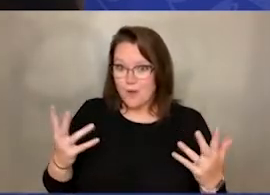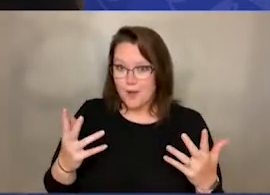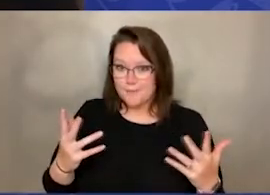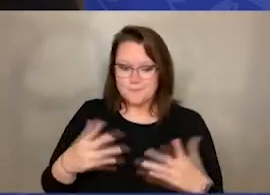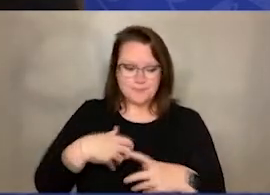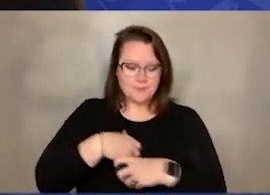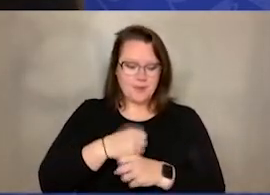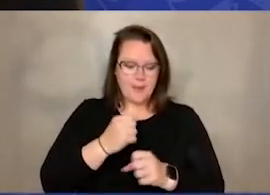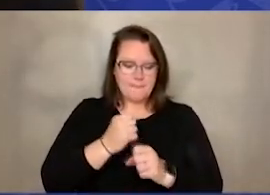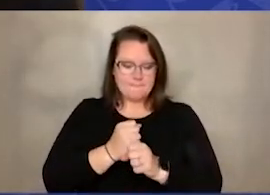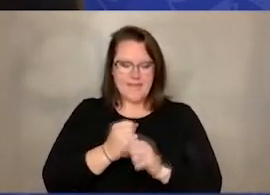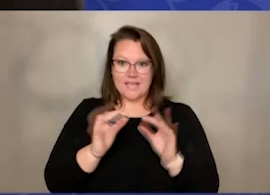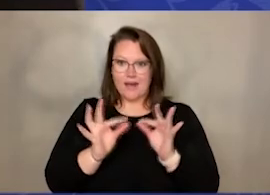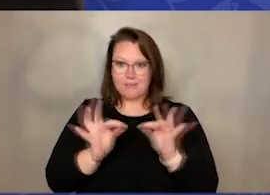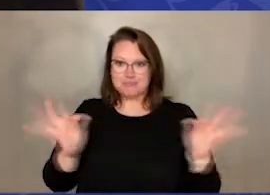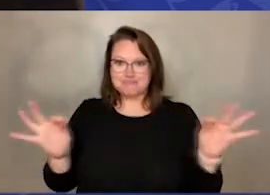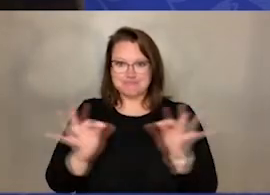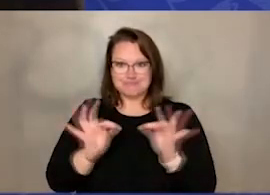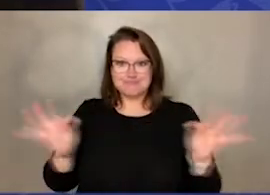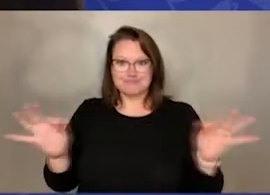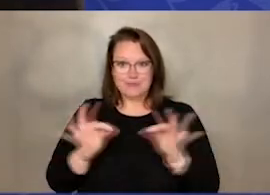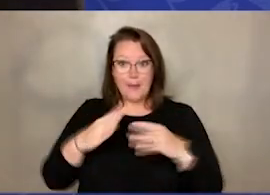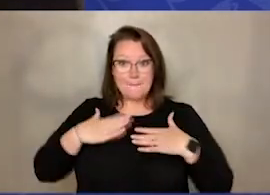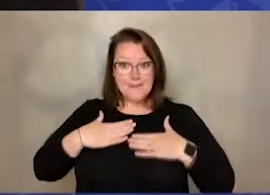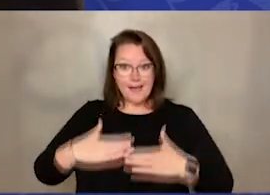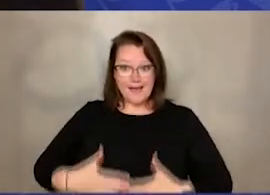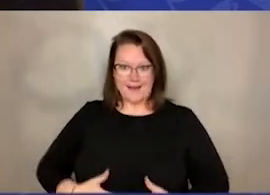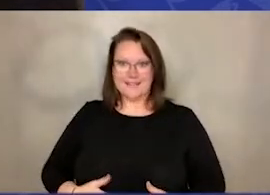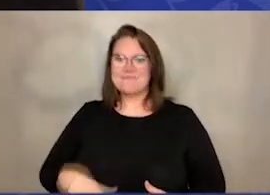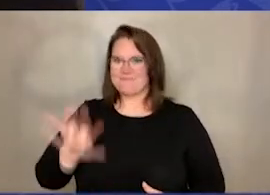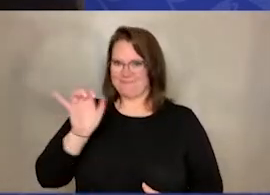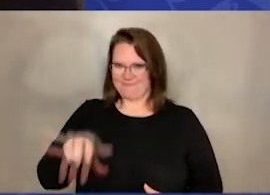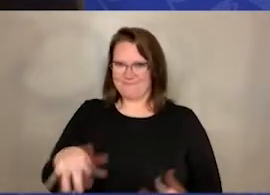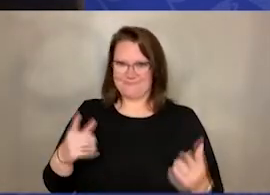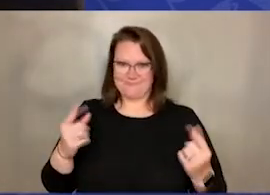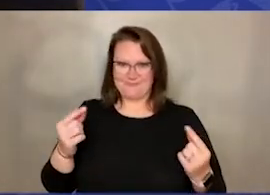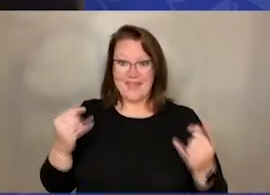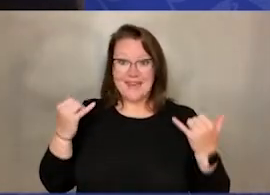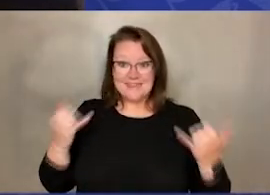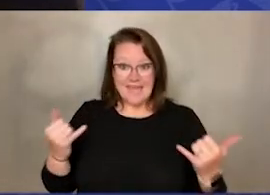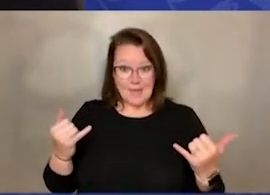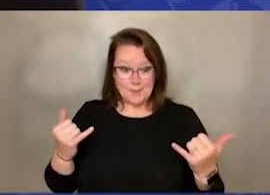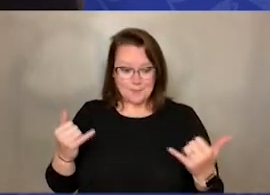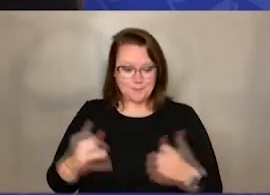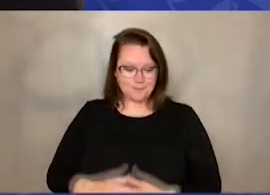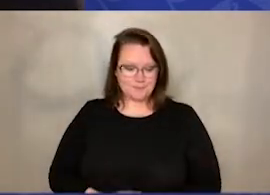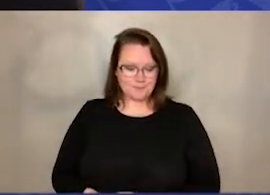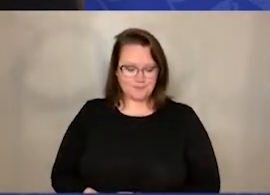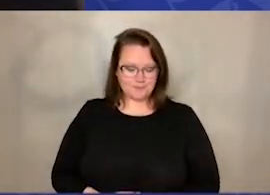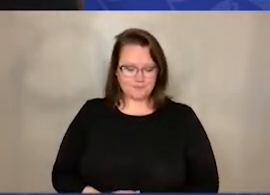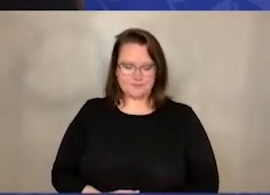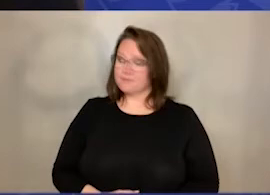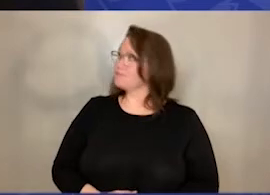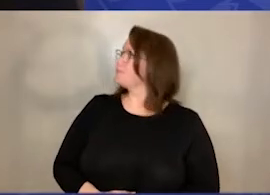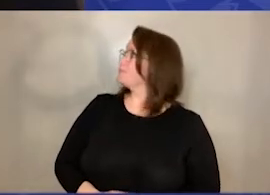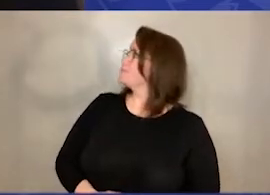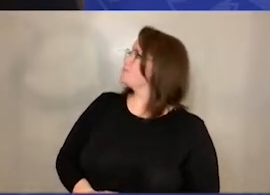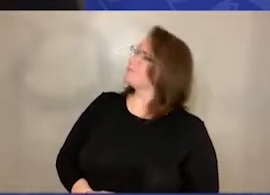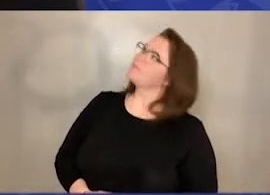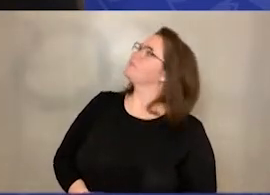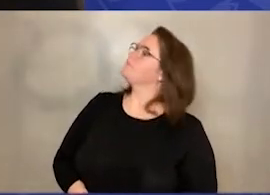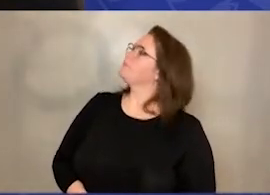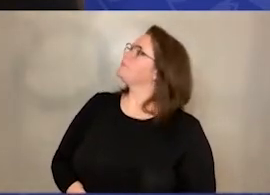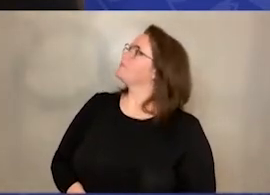the accordion body. And that's what we are doing right now. What you will do is you'll take this top piece